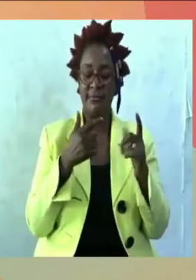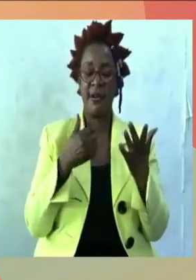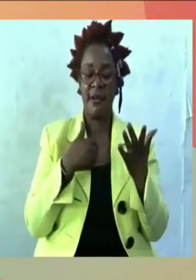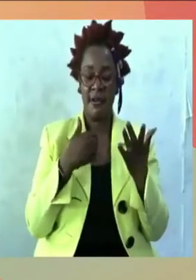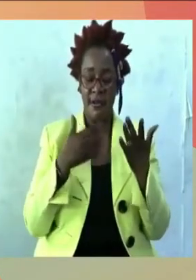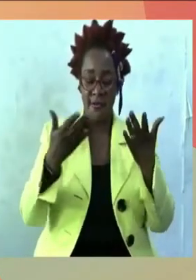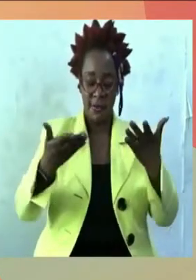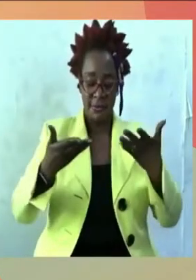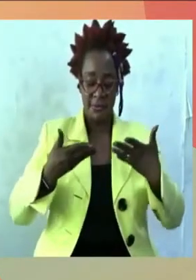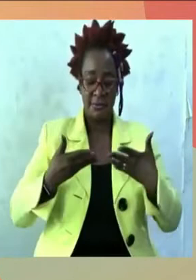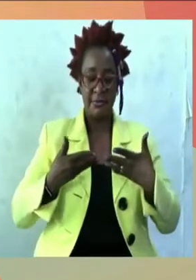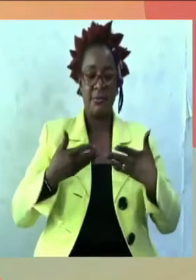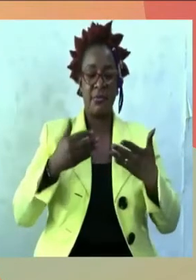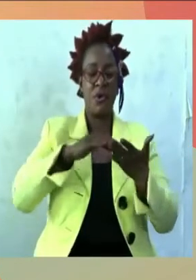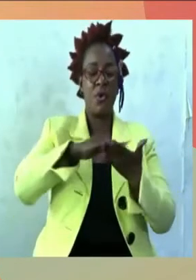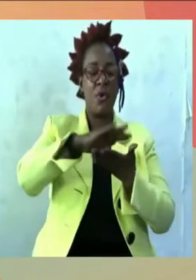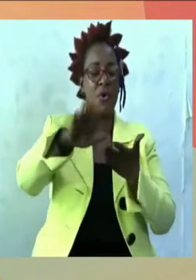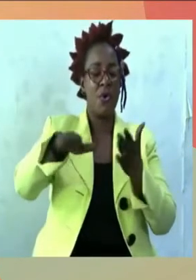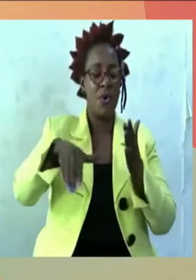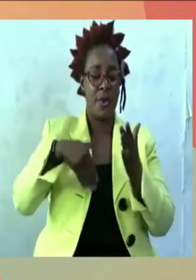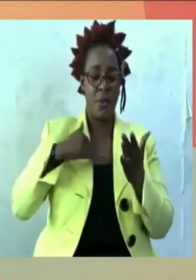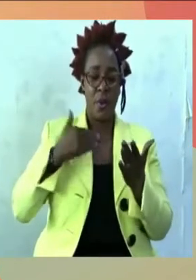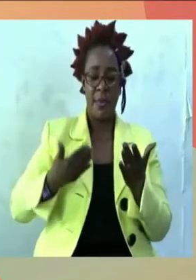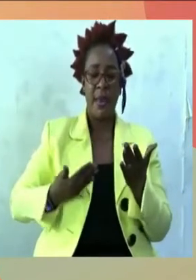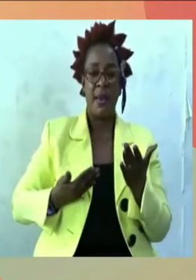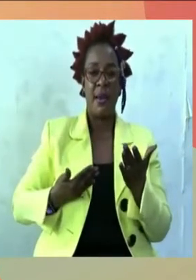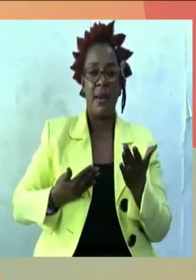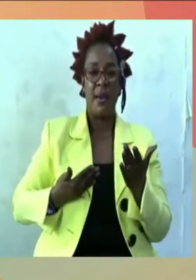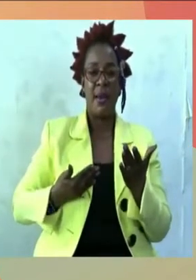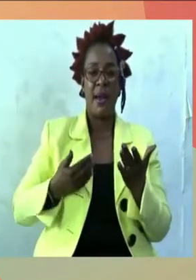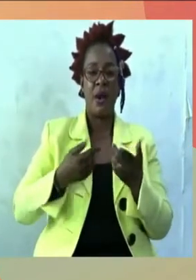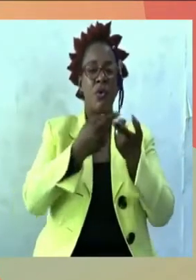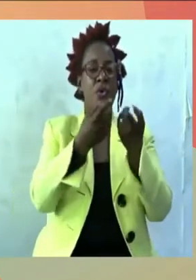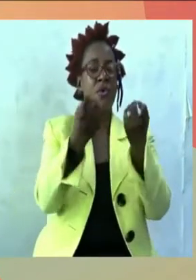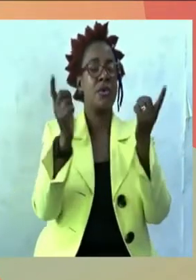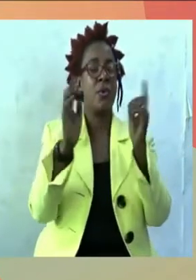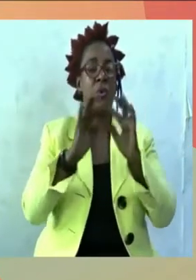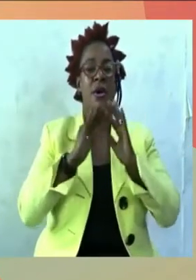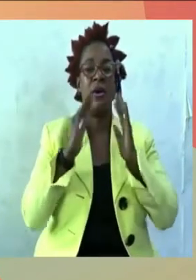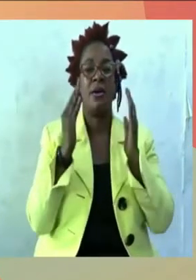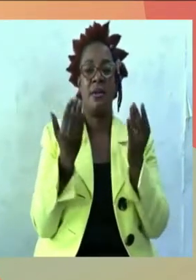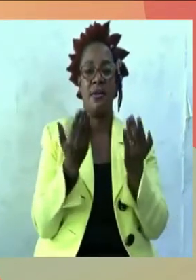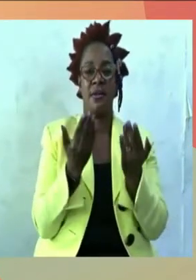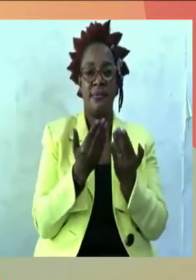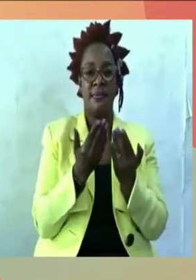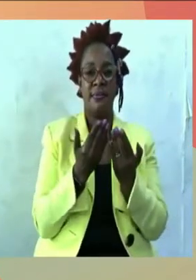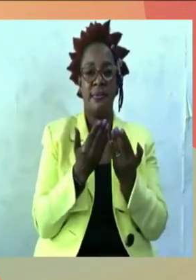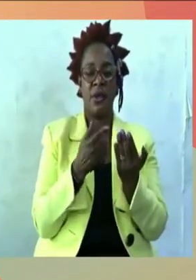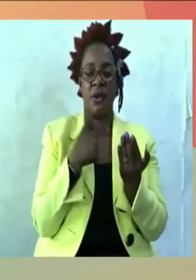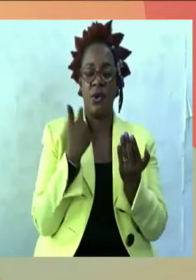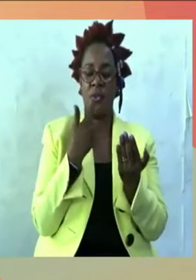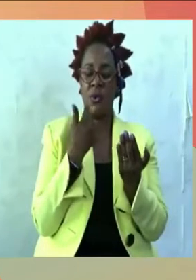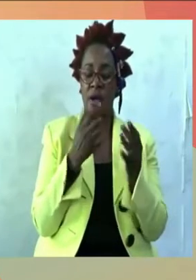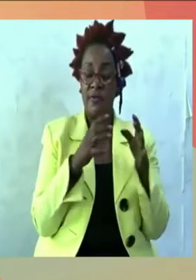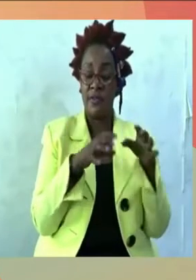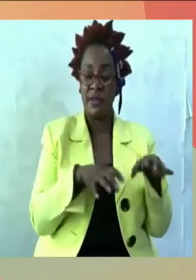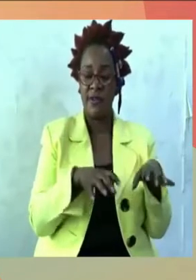all the women of my billion across the whole world who have suffered in silence.